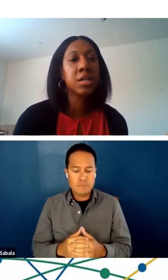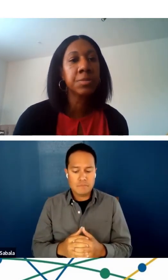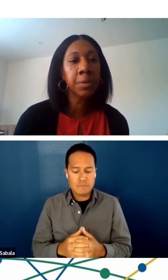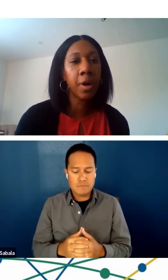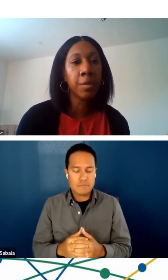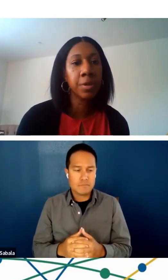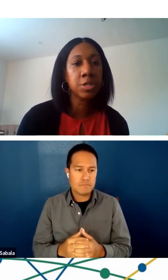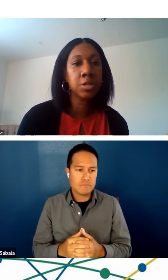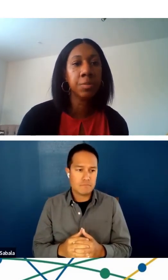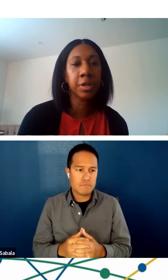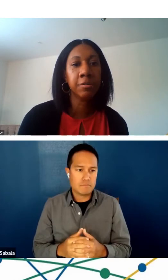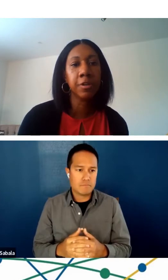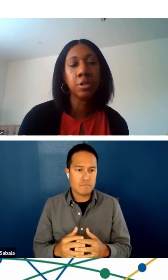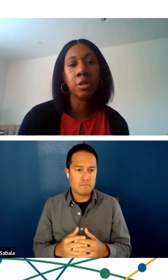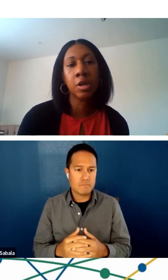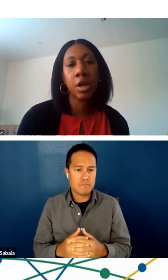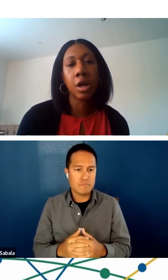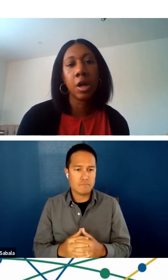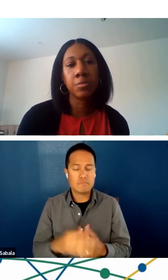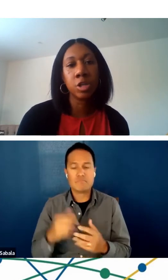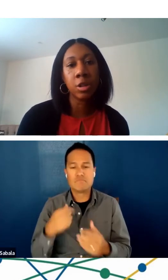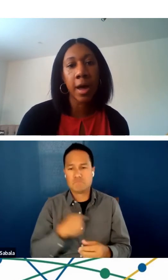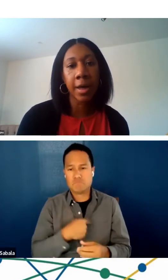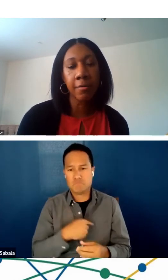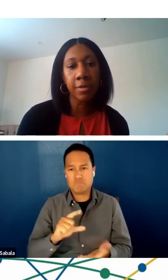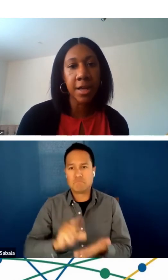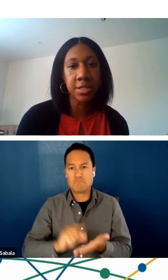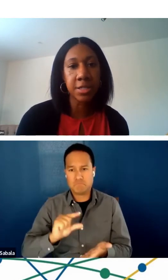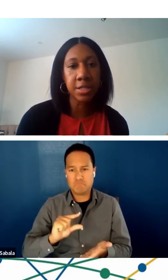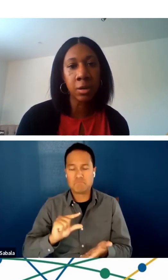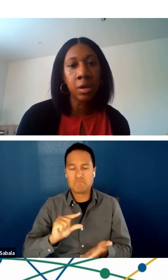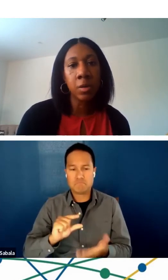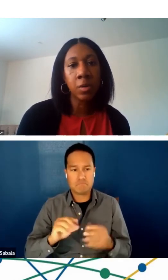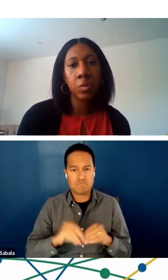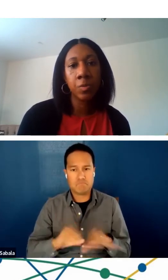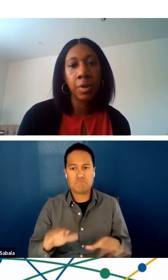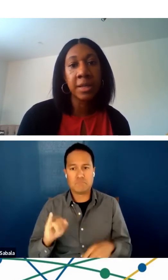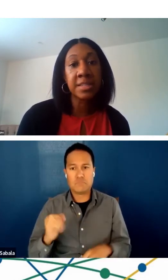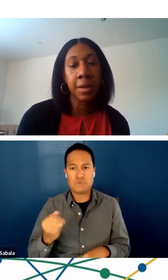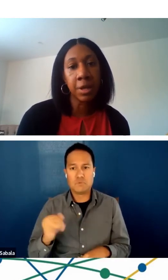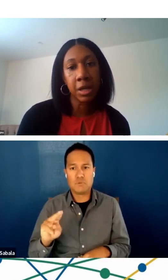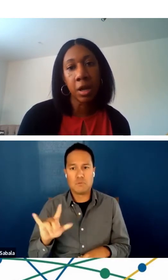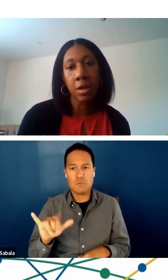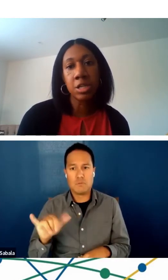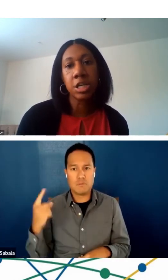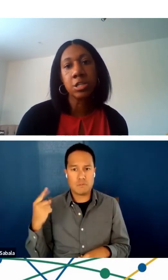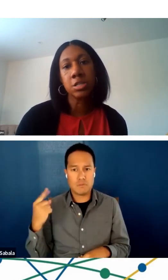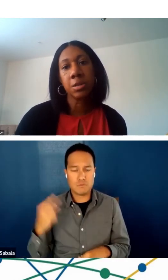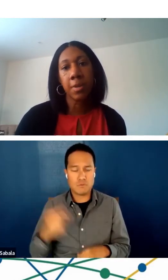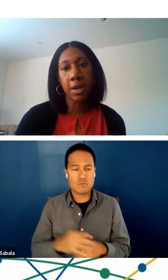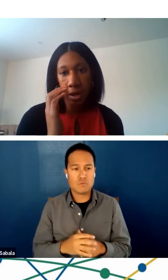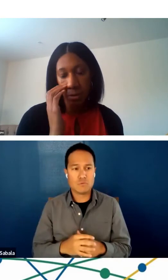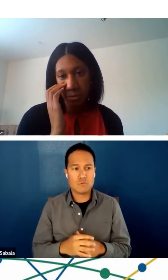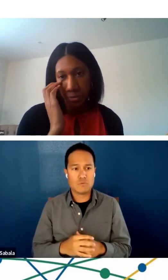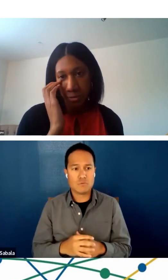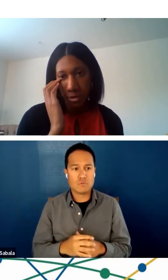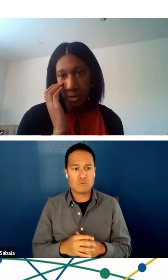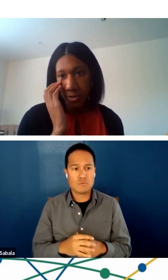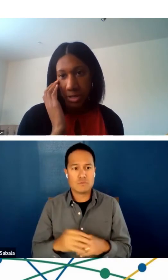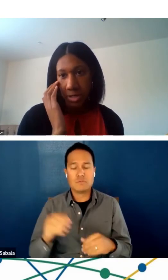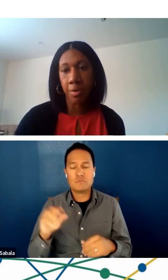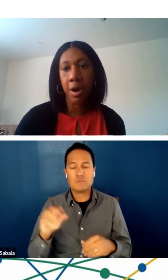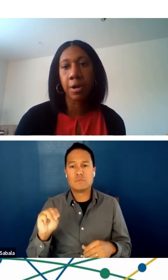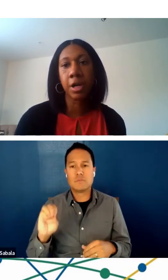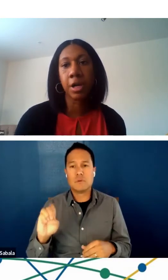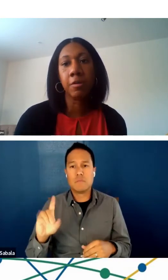So ASPE published a brief in July of last year, examining the changes in Medicare fee